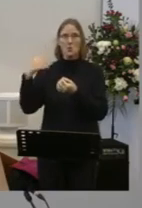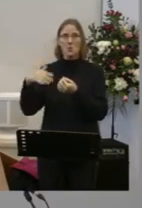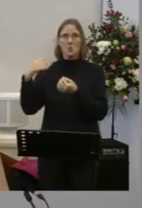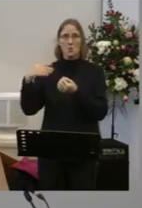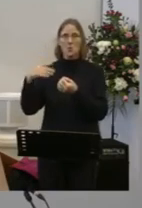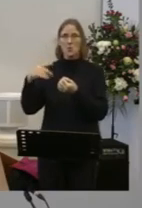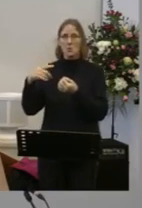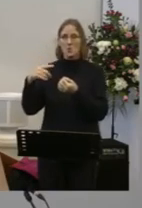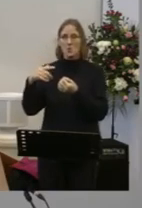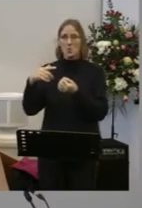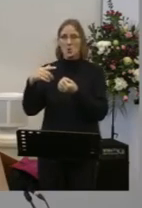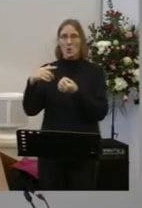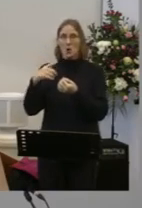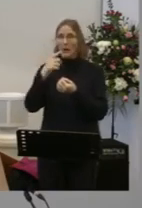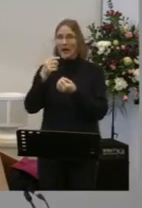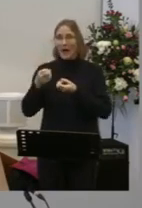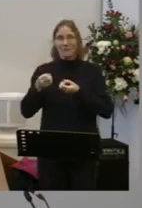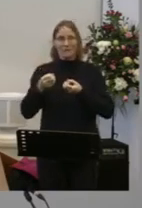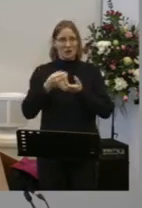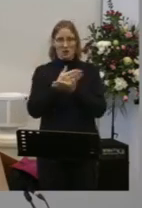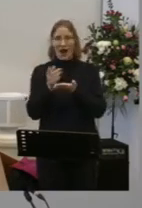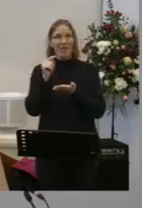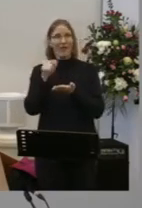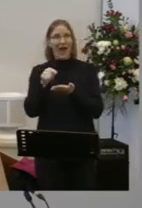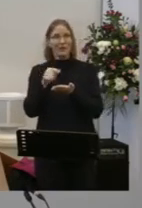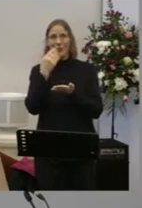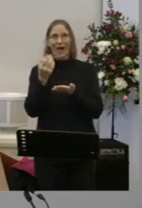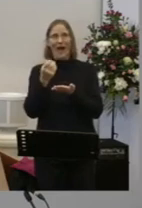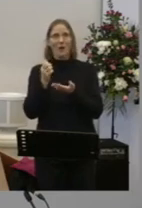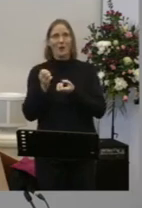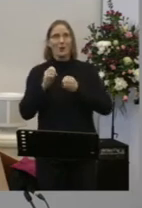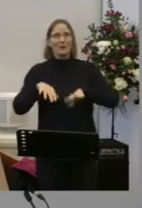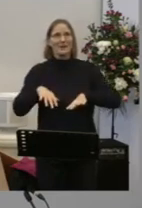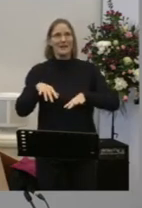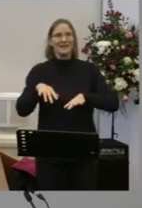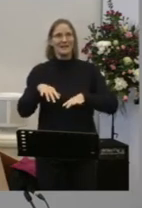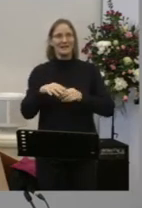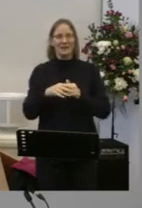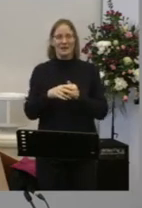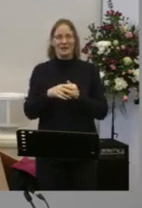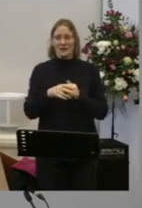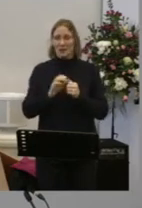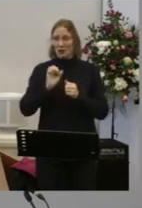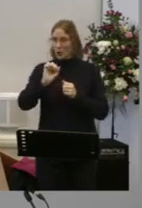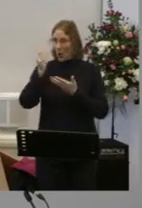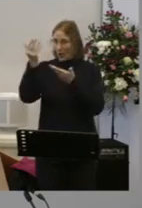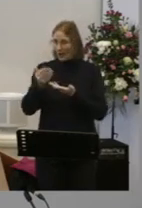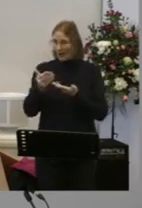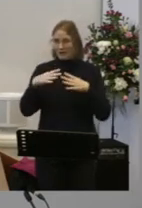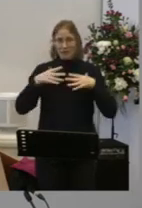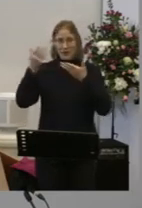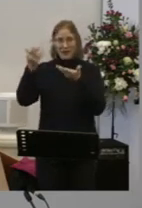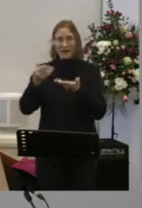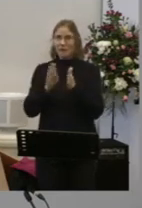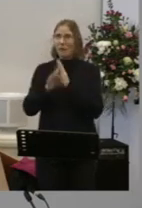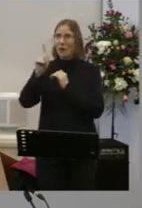And that other people really do need The gift that you've received That's changed everything about your life Because